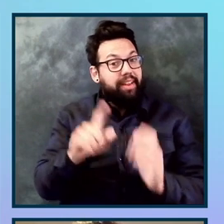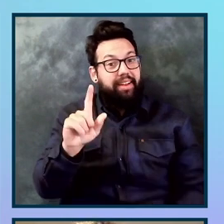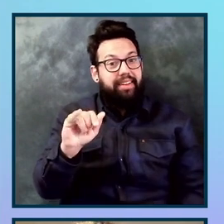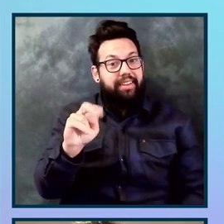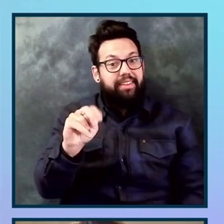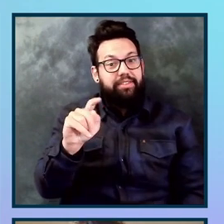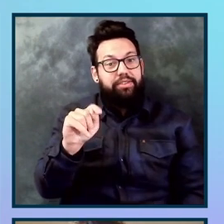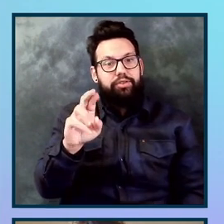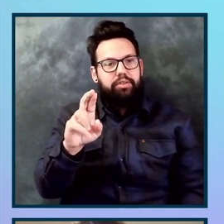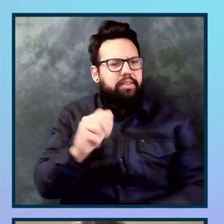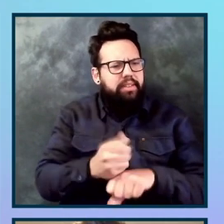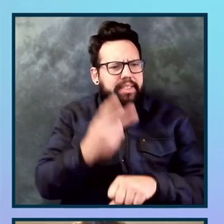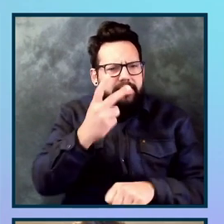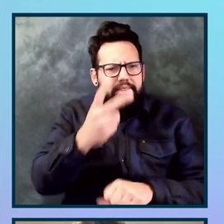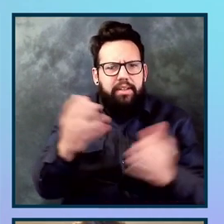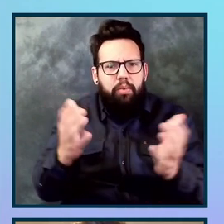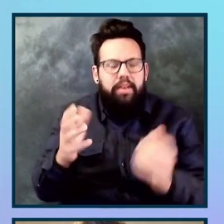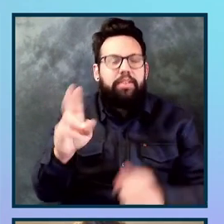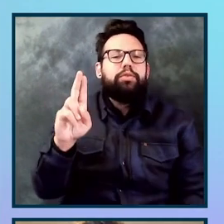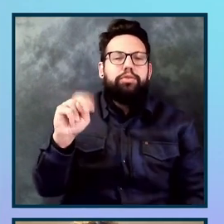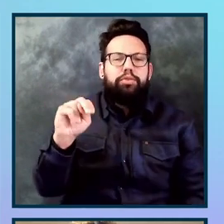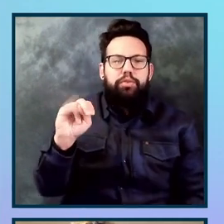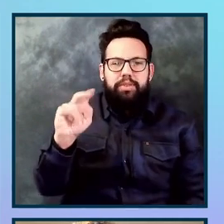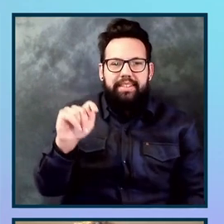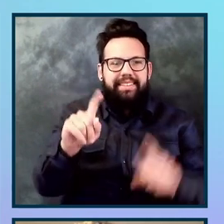tests set up. So let me open up a terminal.